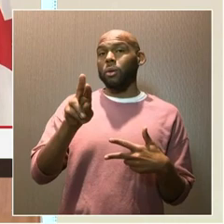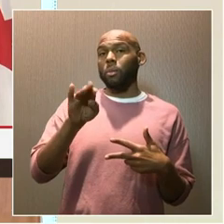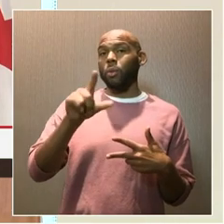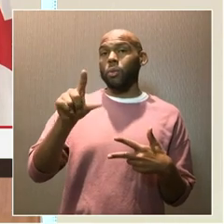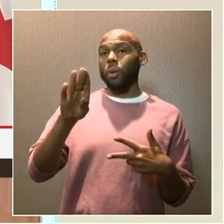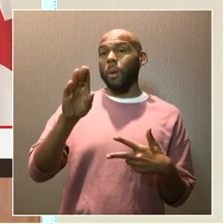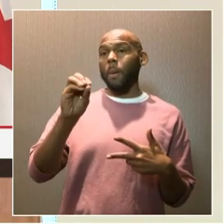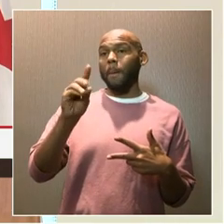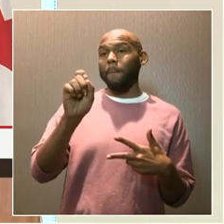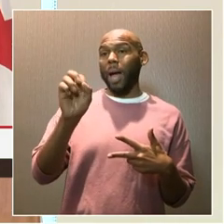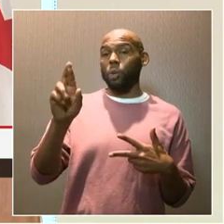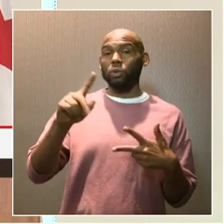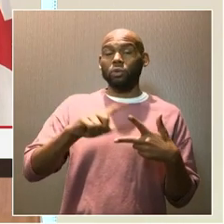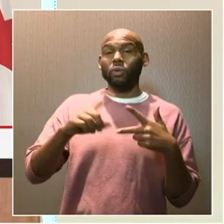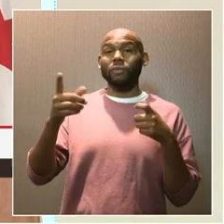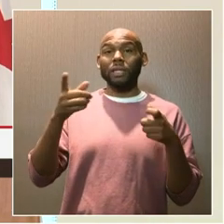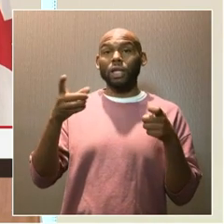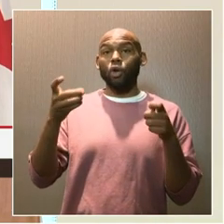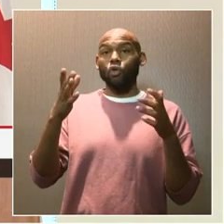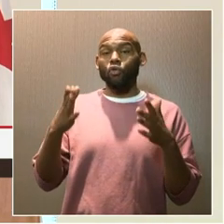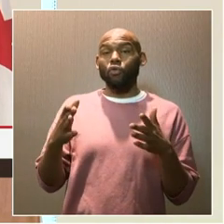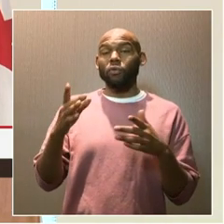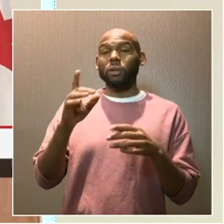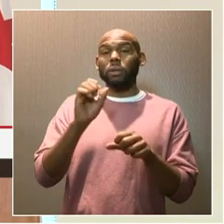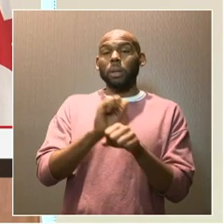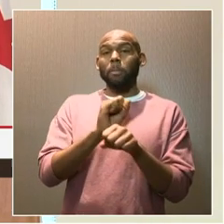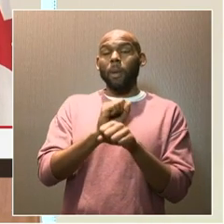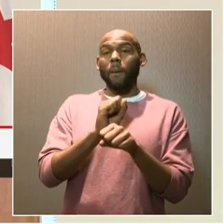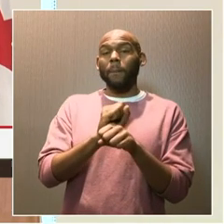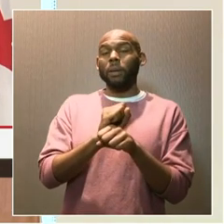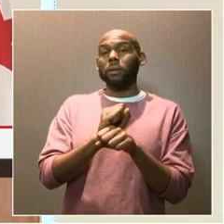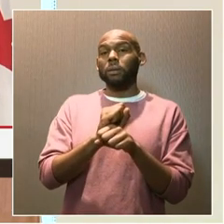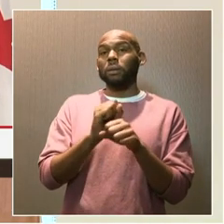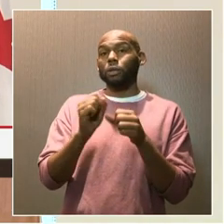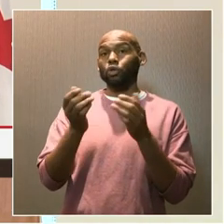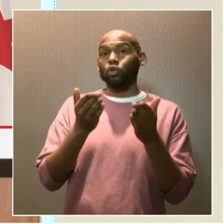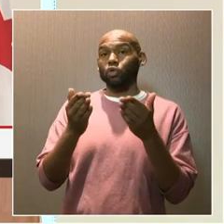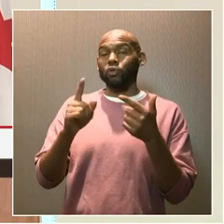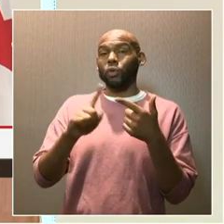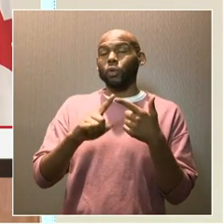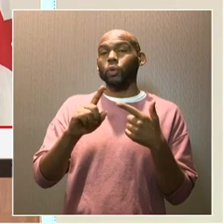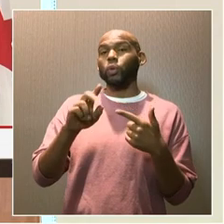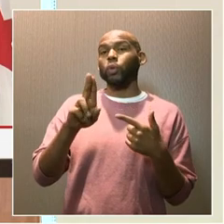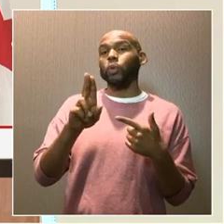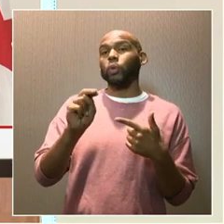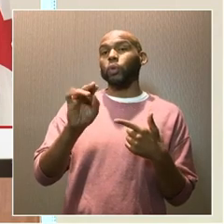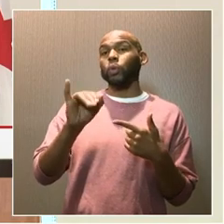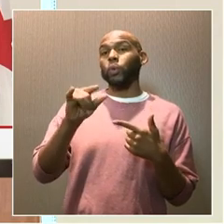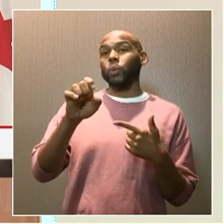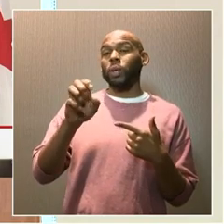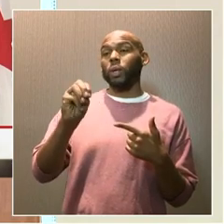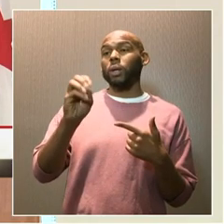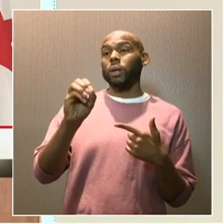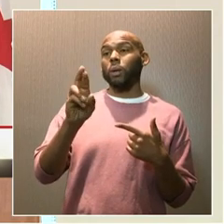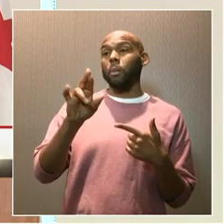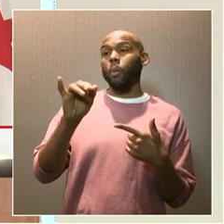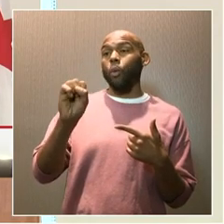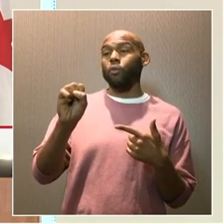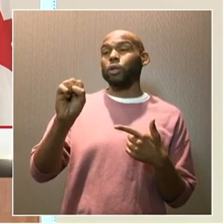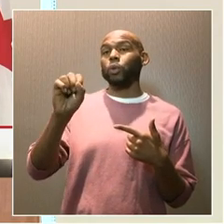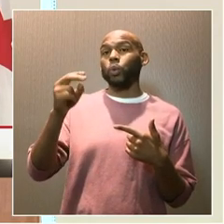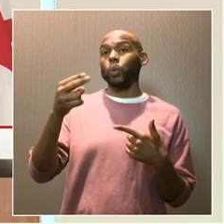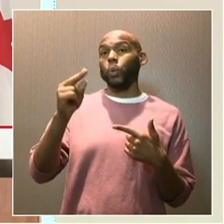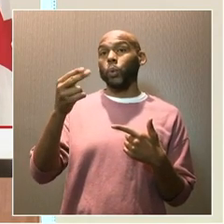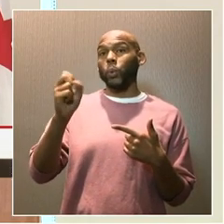Director of the Department of Employment Services, Dr. Eunique Morris-Hughes, and Mrs. Theanie Freeman,